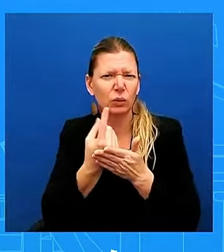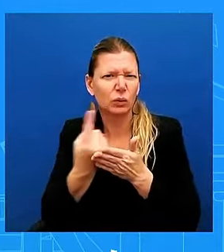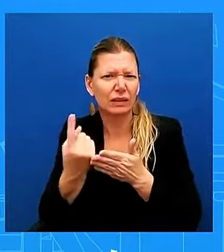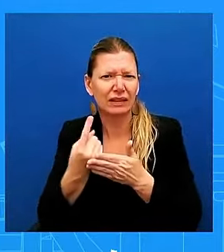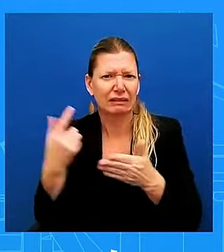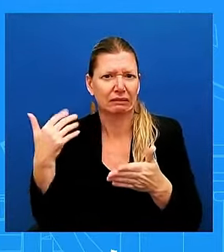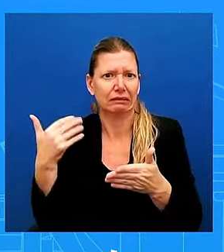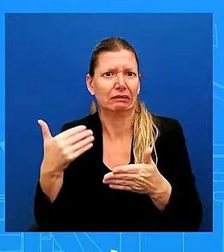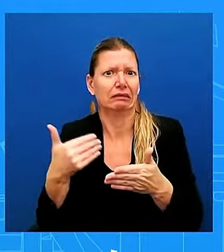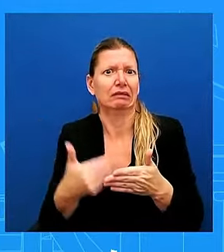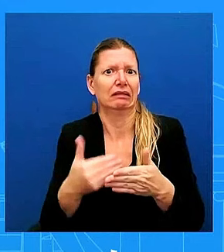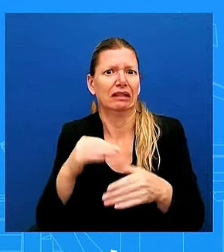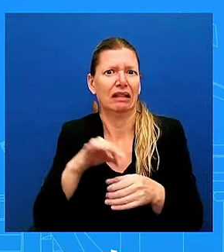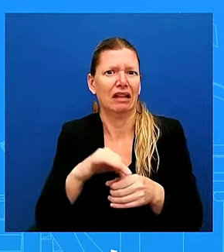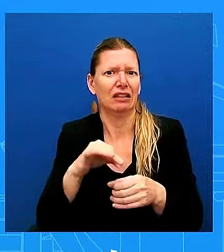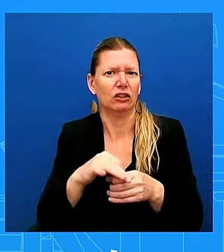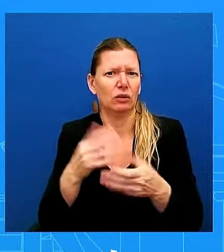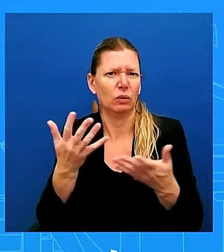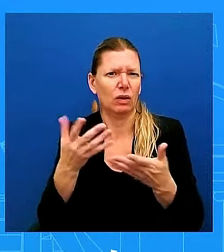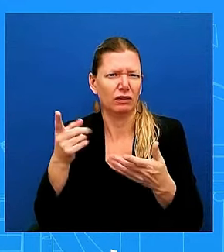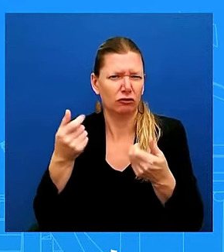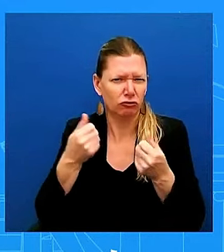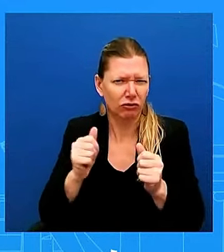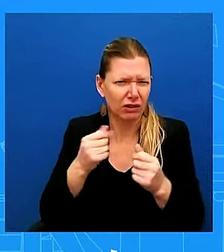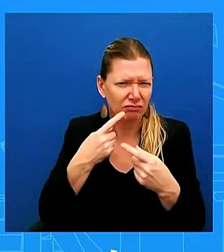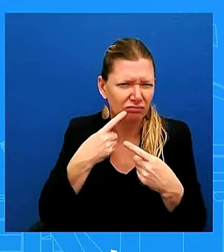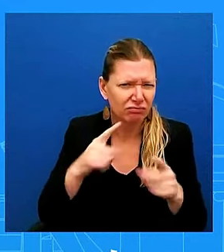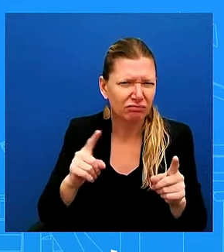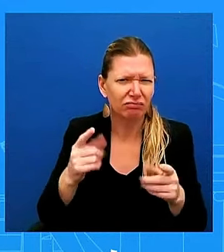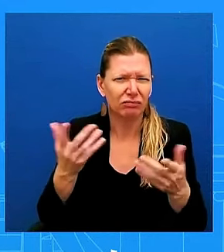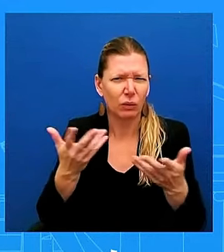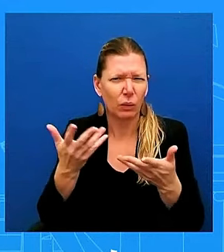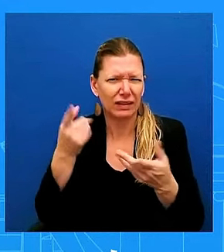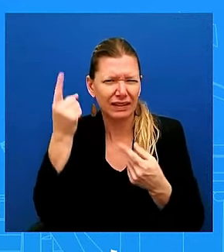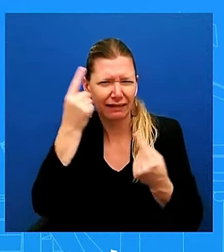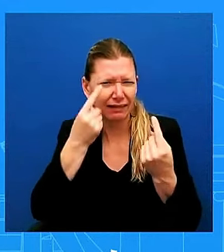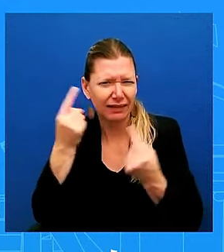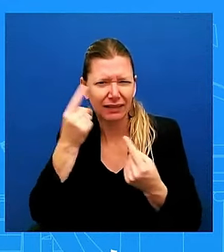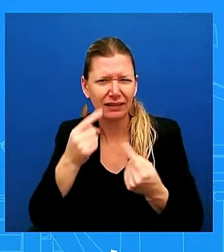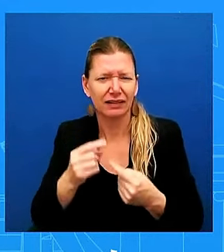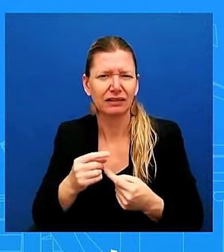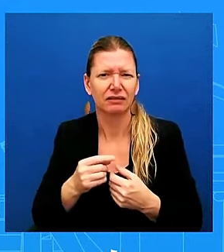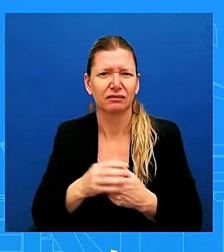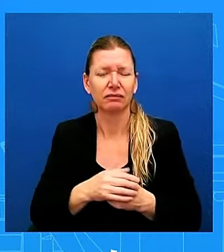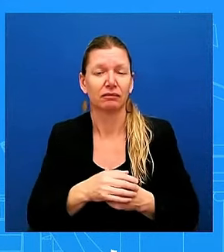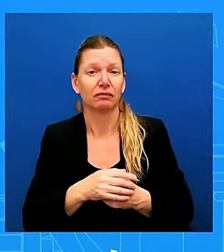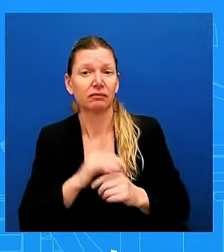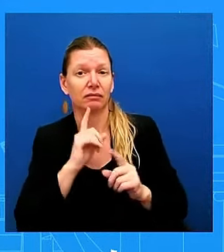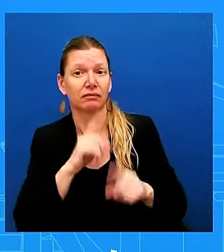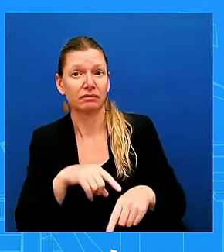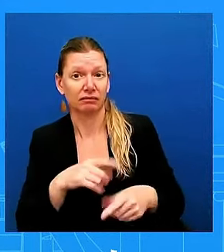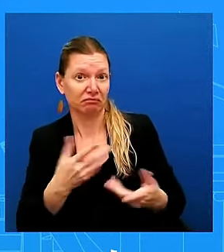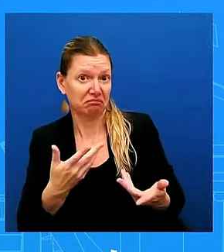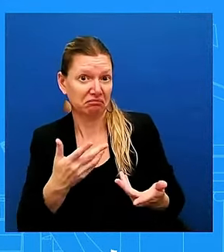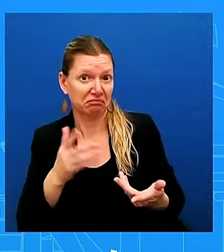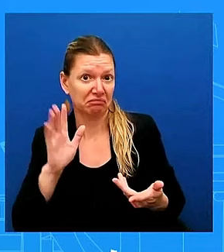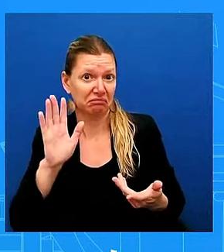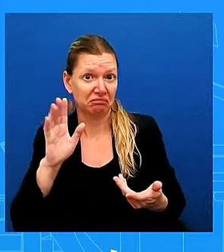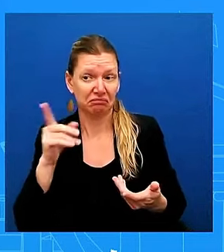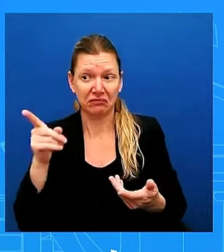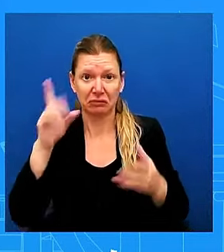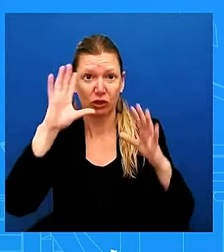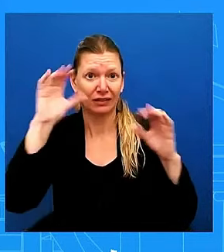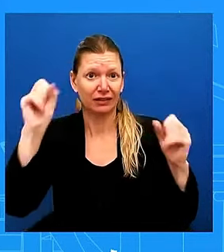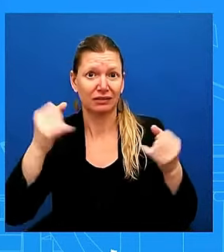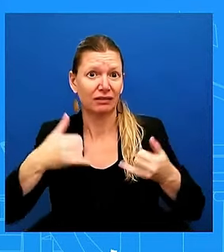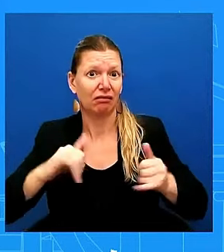it? he's doing his job as president, right? I think that's the most important thing. I mean, I started off at the top, uh, at least at this,